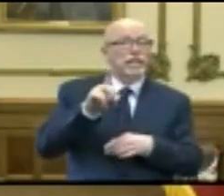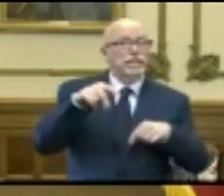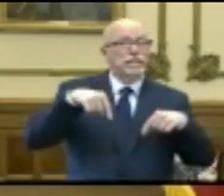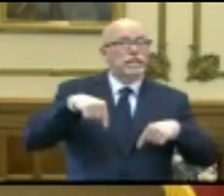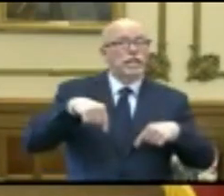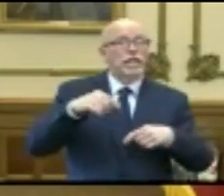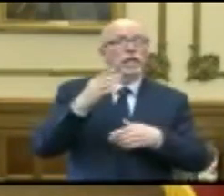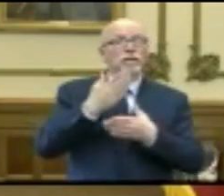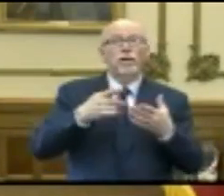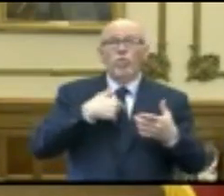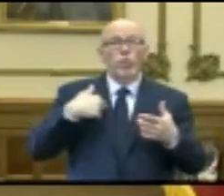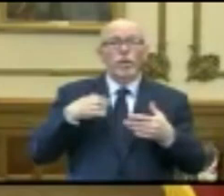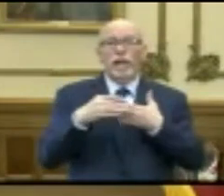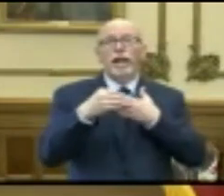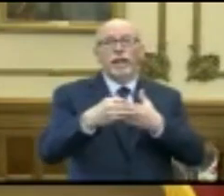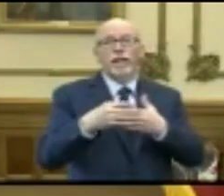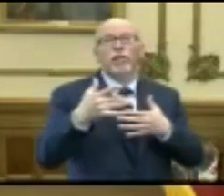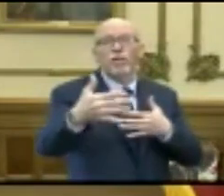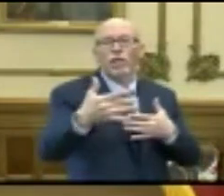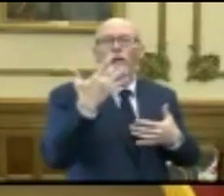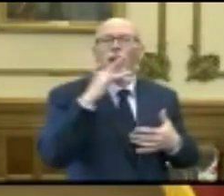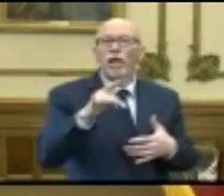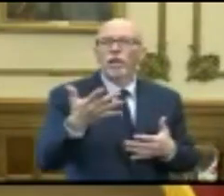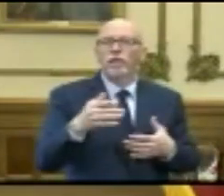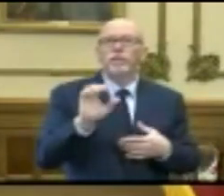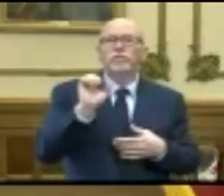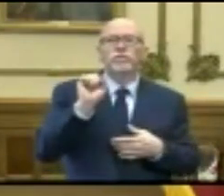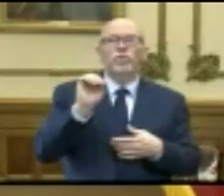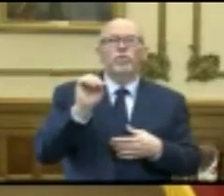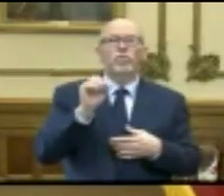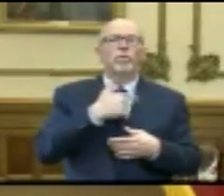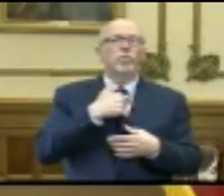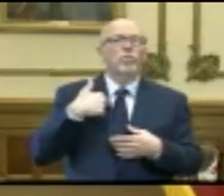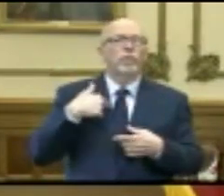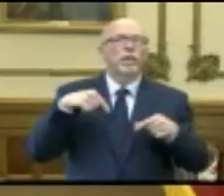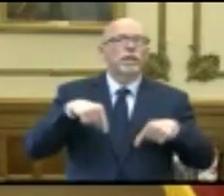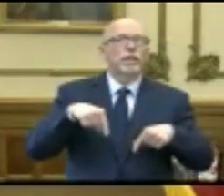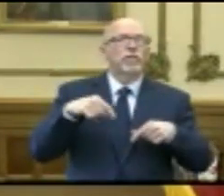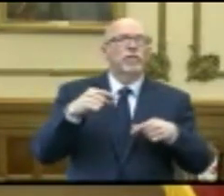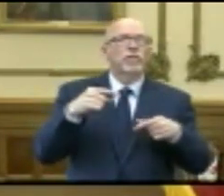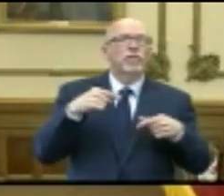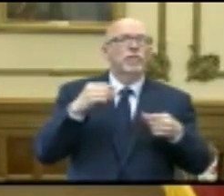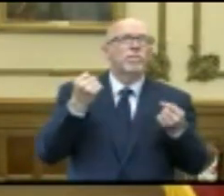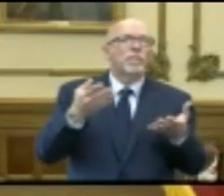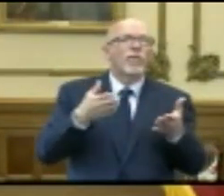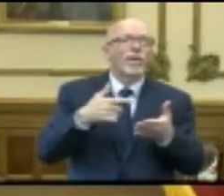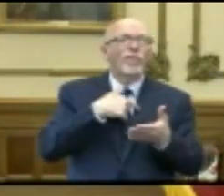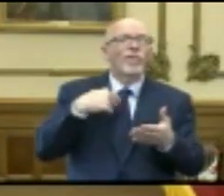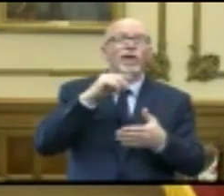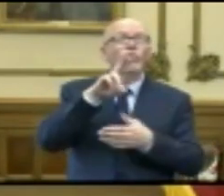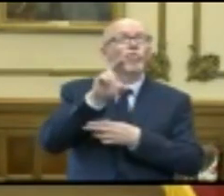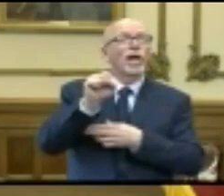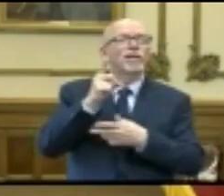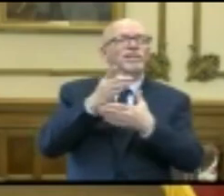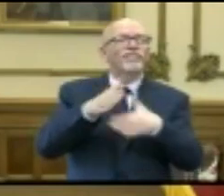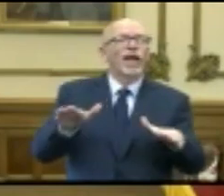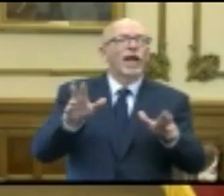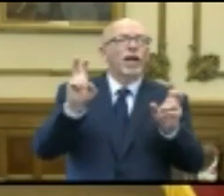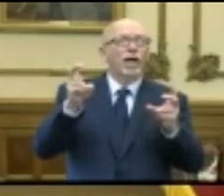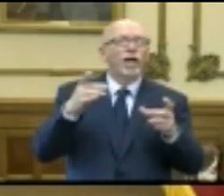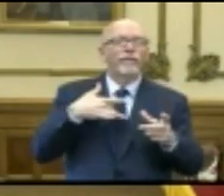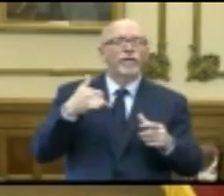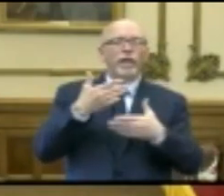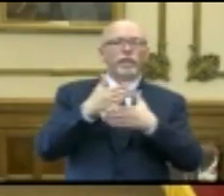has been way out in front of, blessedly. So, you know, we are, in many respects, a divided nation. Much has been said